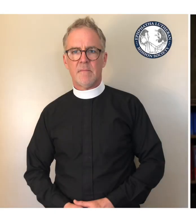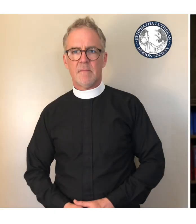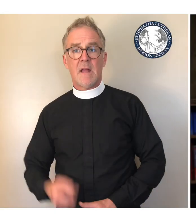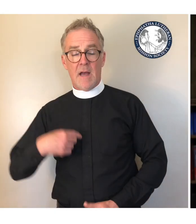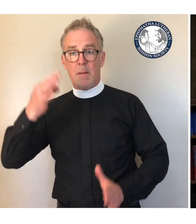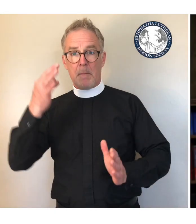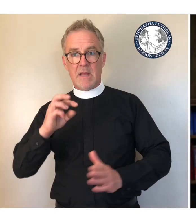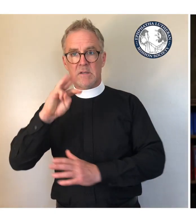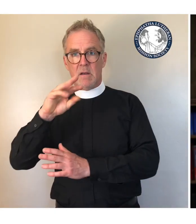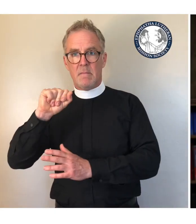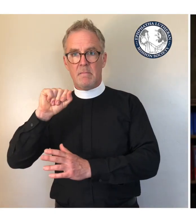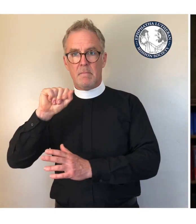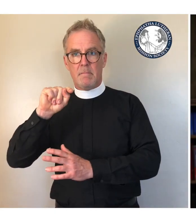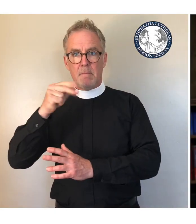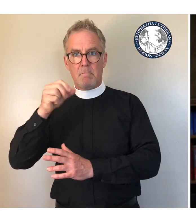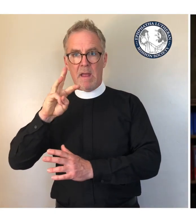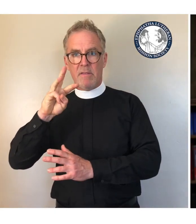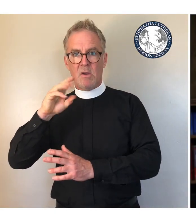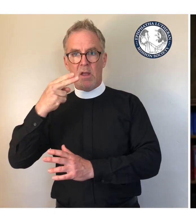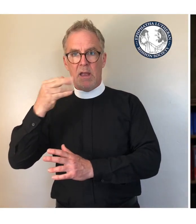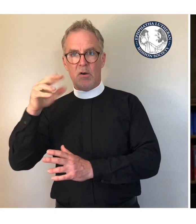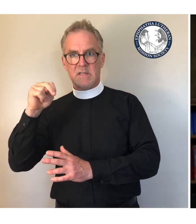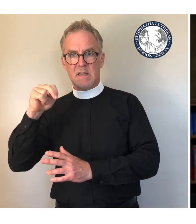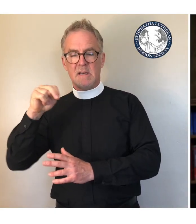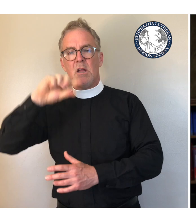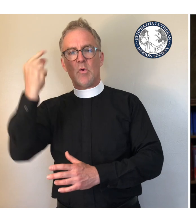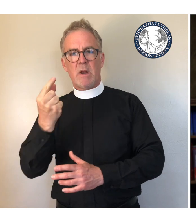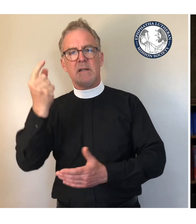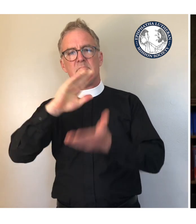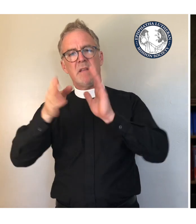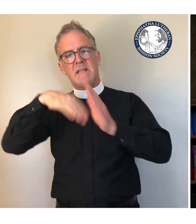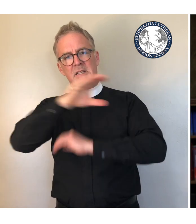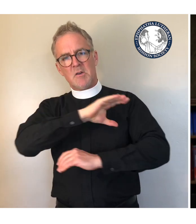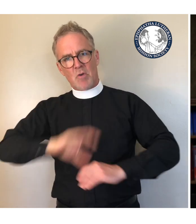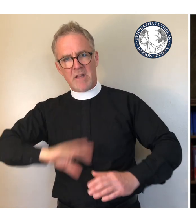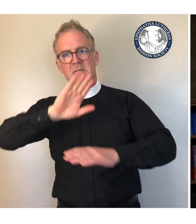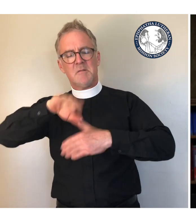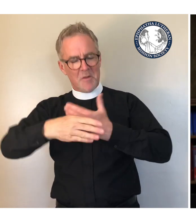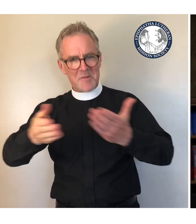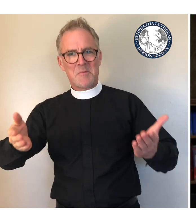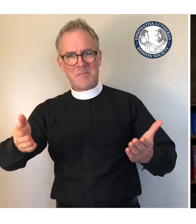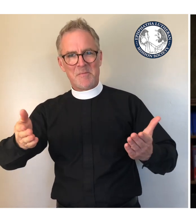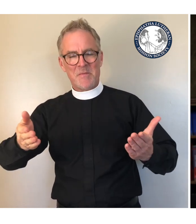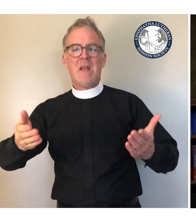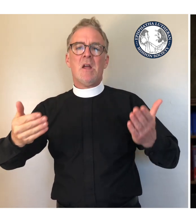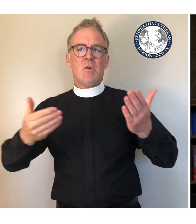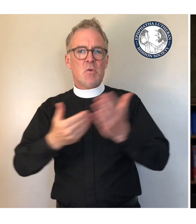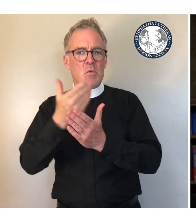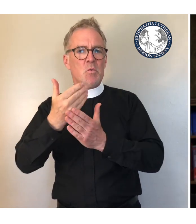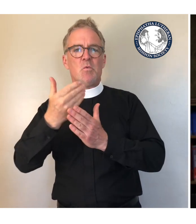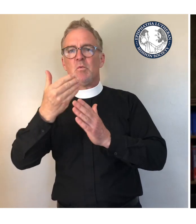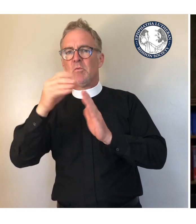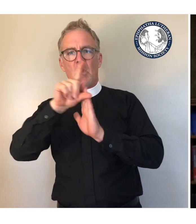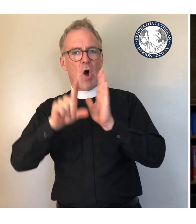I'm Pastor Matthew C. Harrison. Grace and peace in Christ to all of you. As restrictions descended